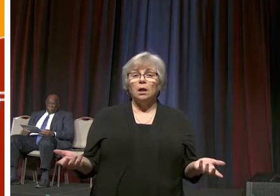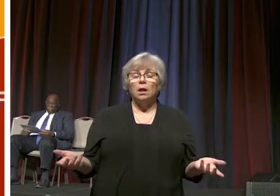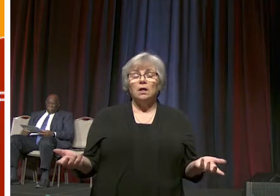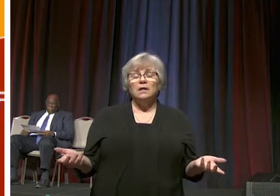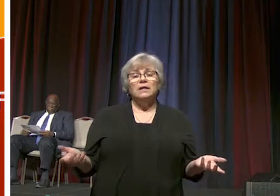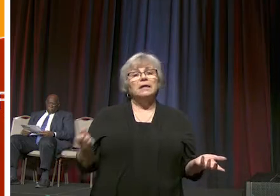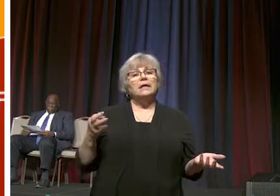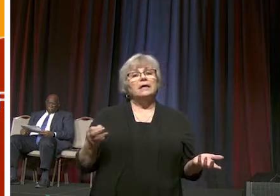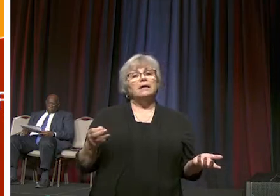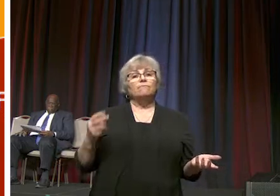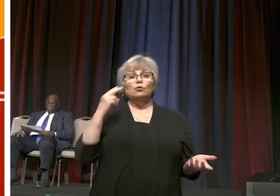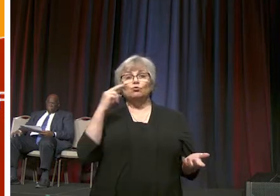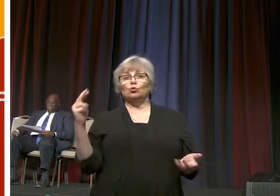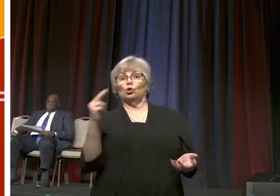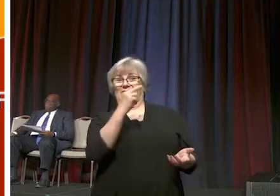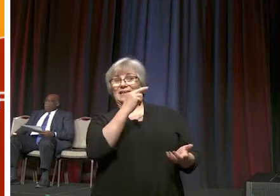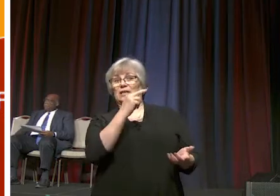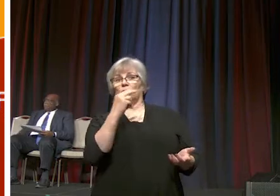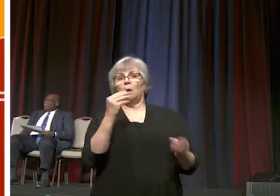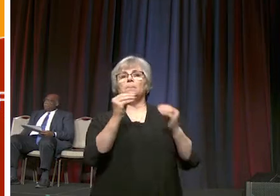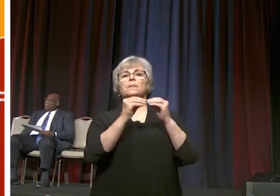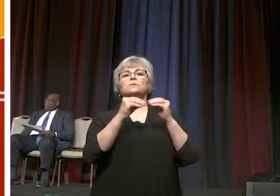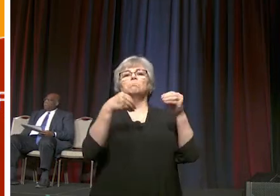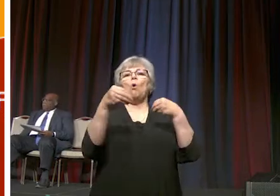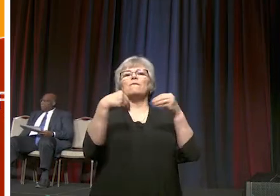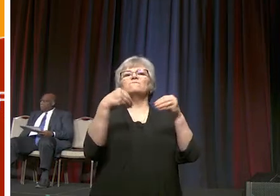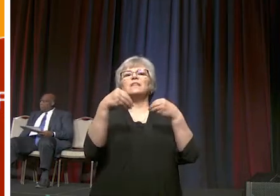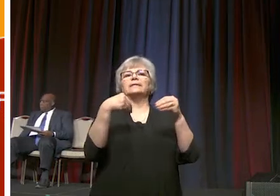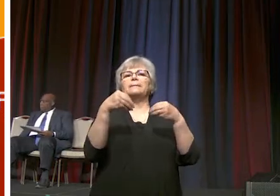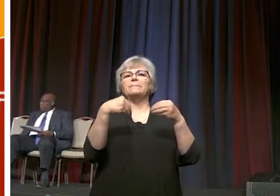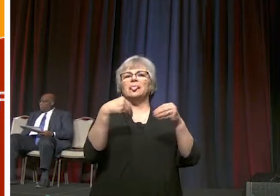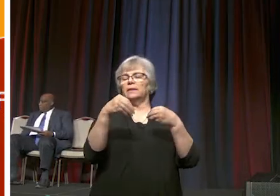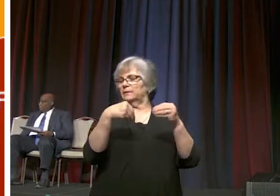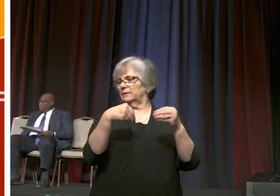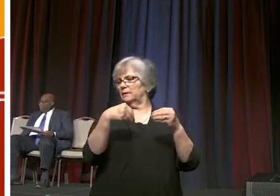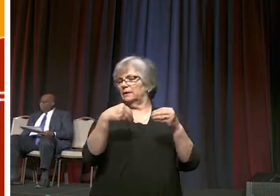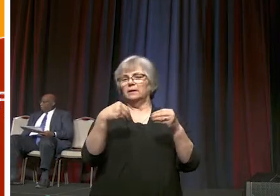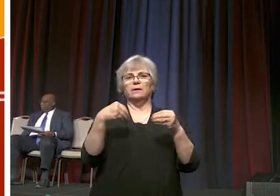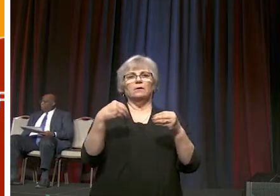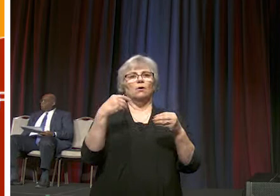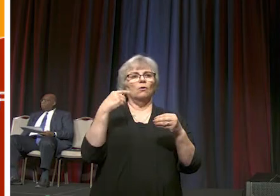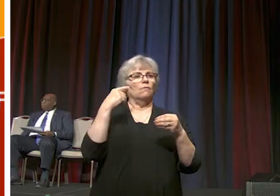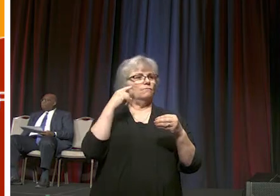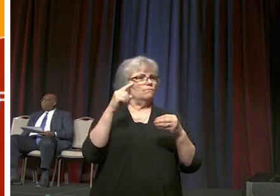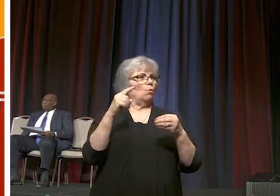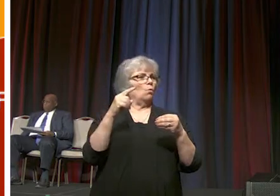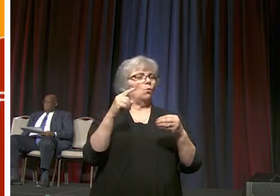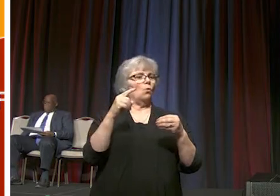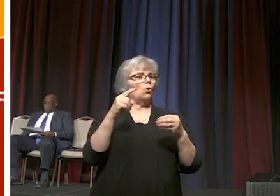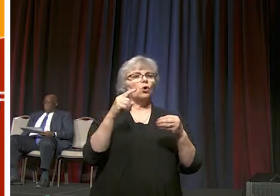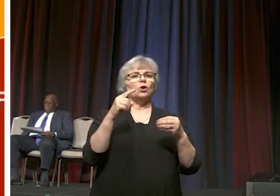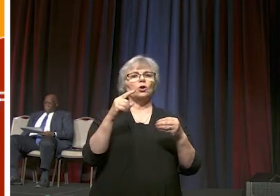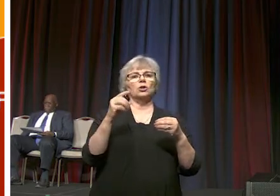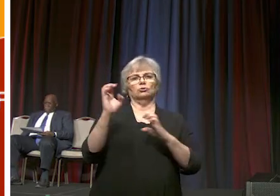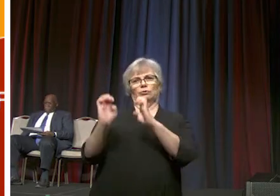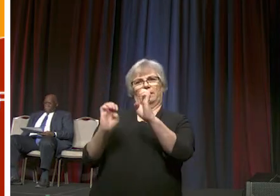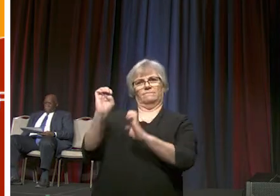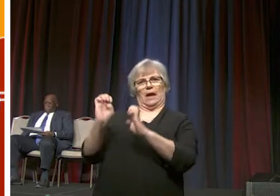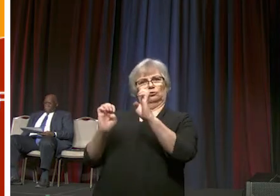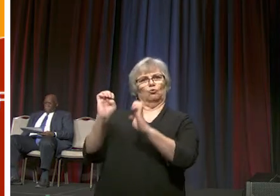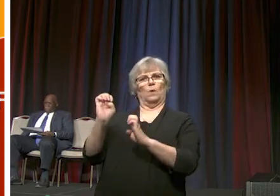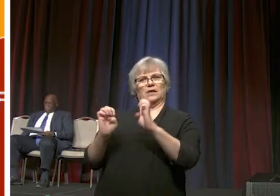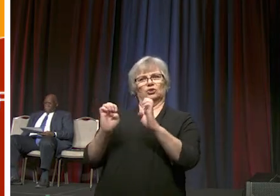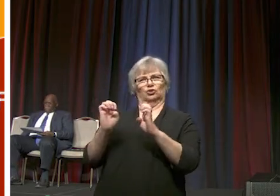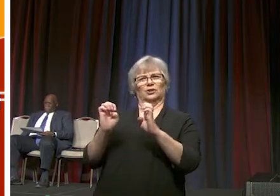if you take a look here there's more flexibility for the near term to really be evaluated in terms